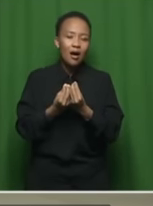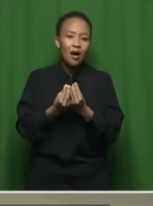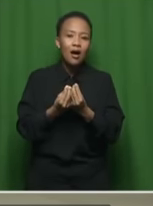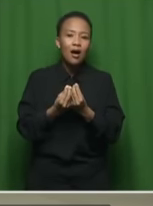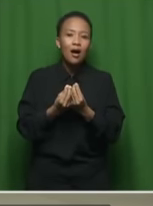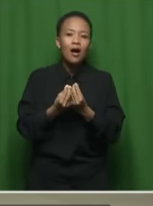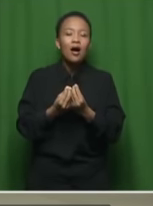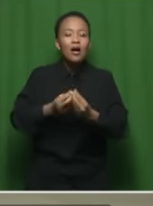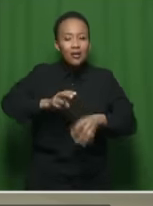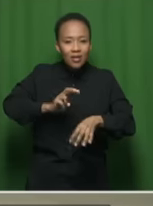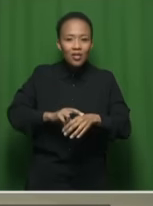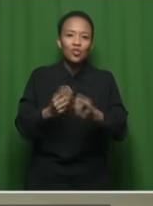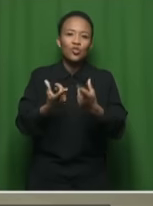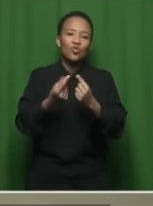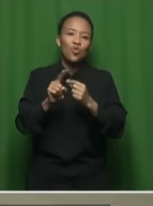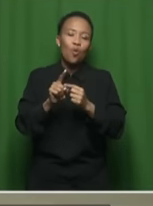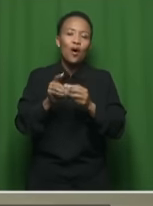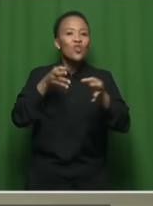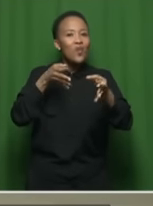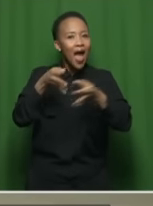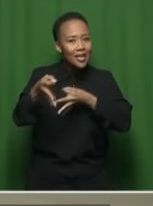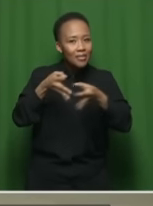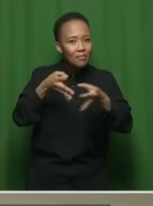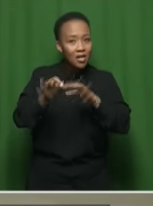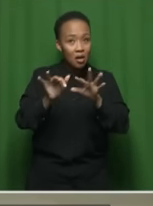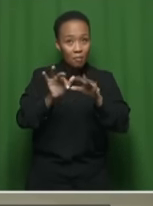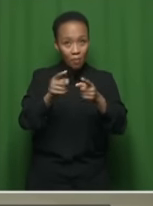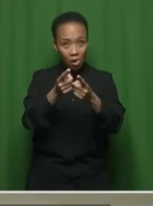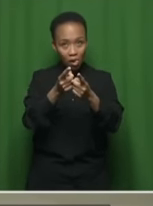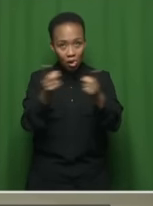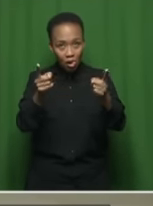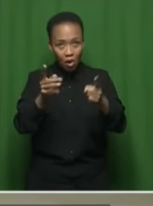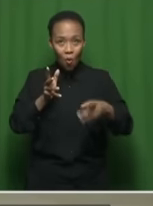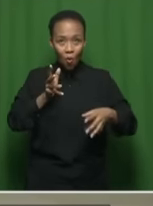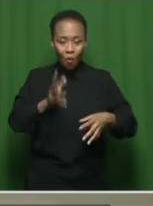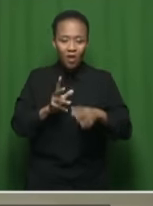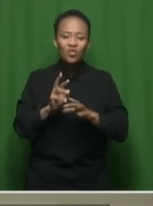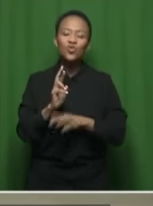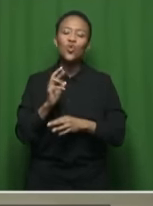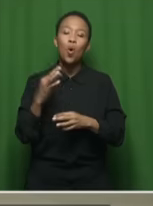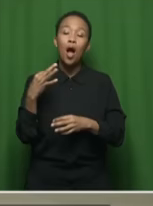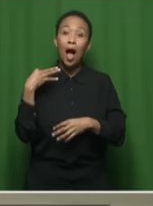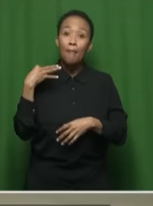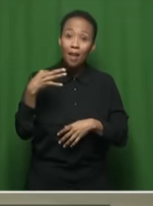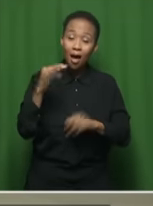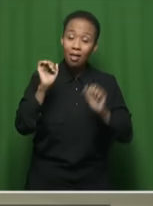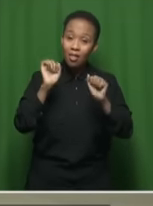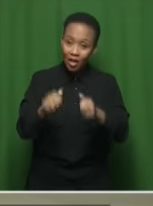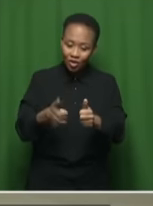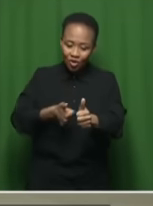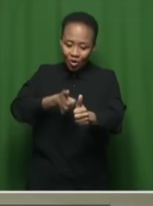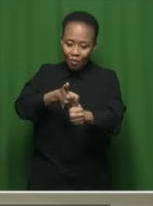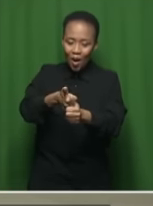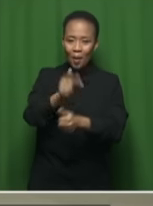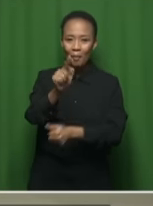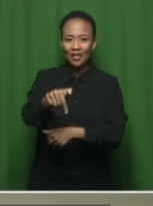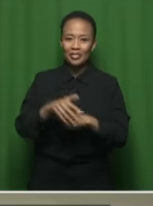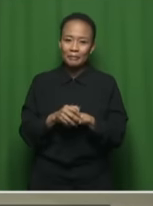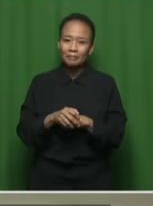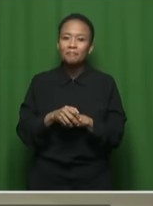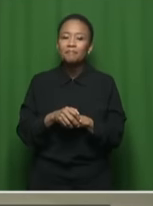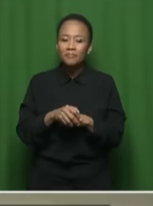to those who wanted to apply that they have to comply. The second thing is about protecting what